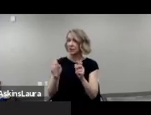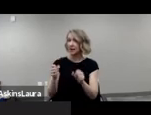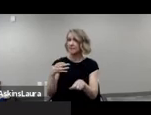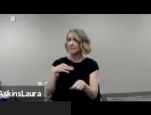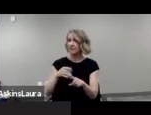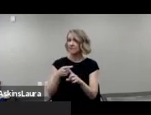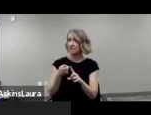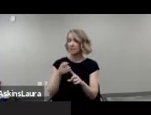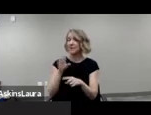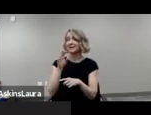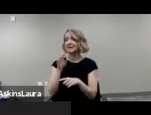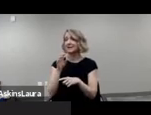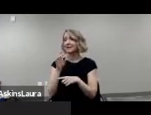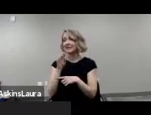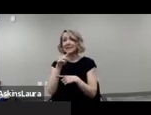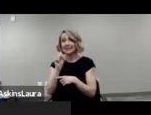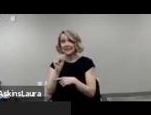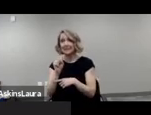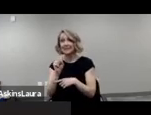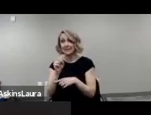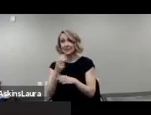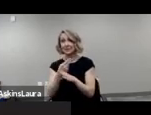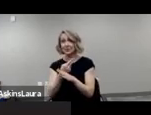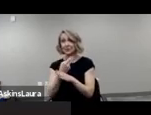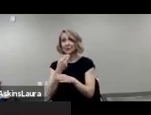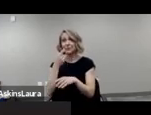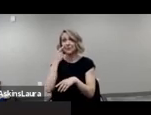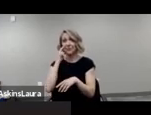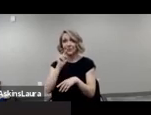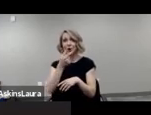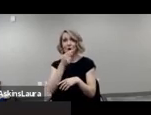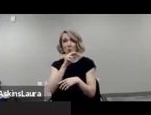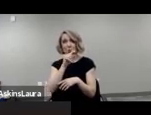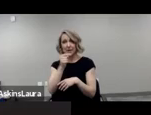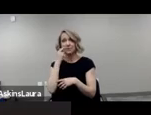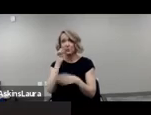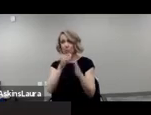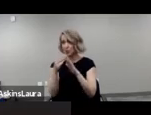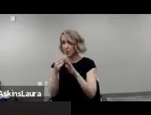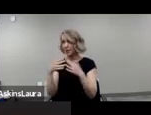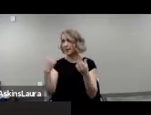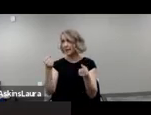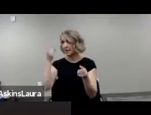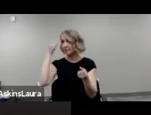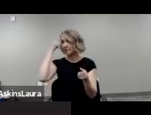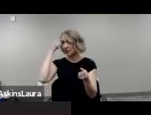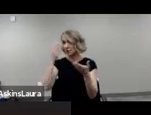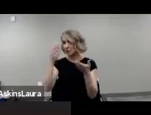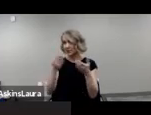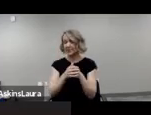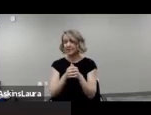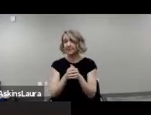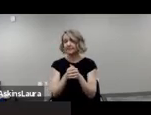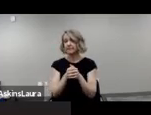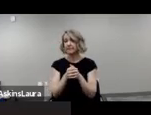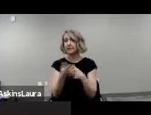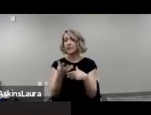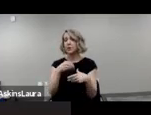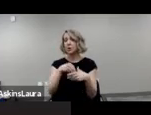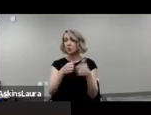that census data that are used. It includes block grants for community mental health services. It includes